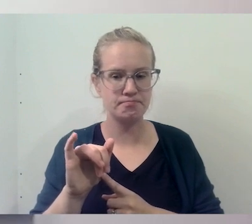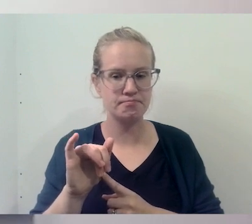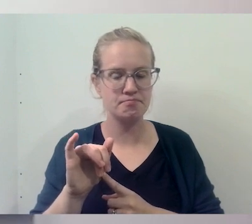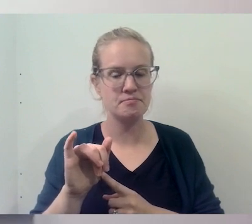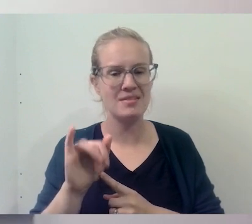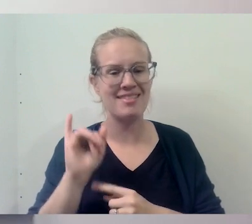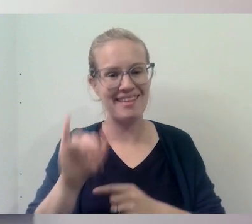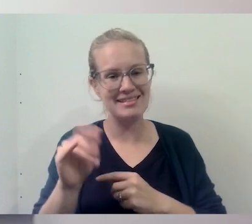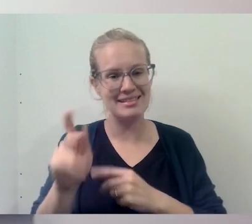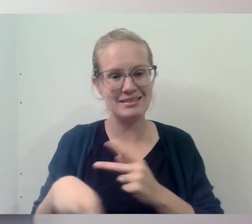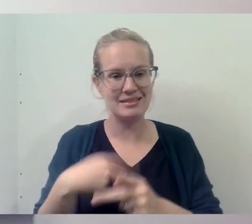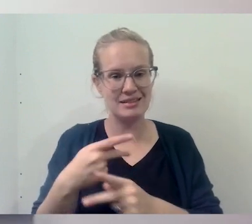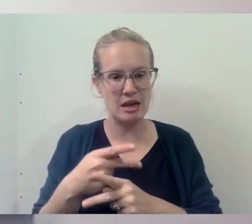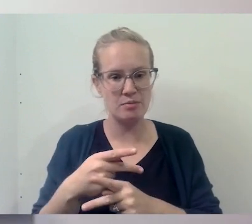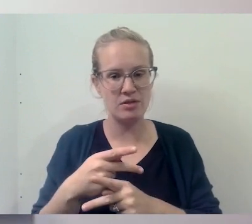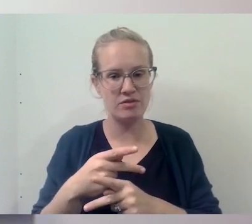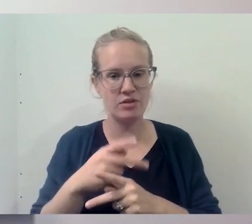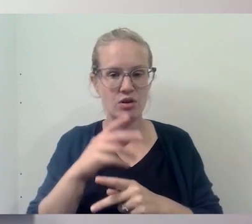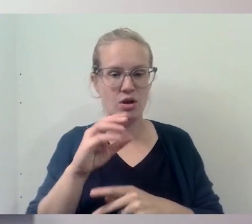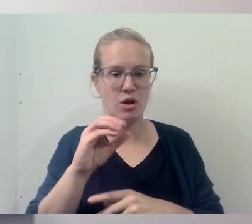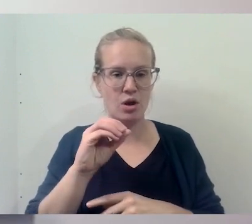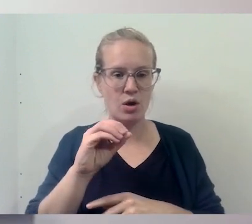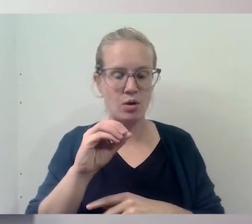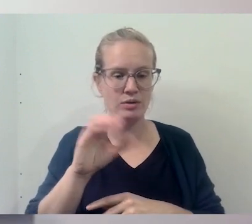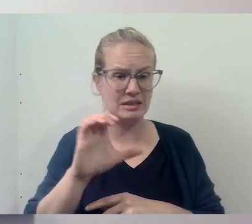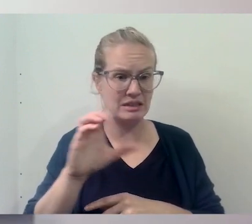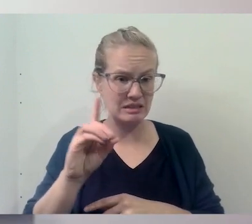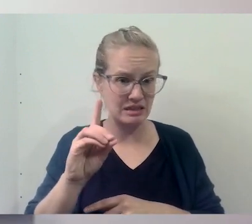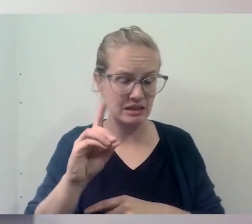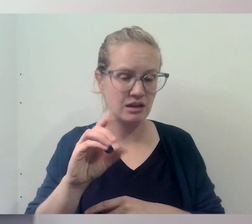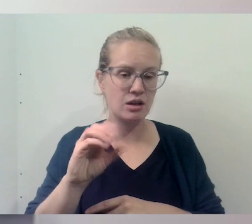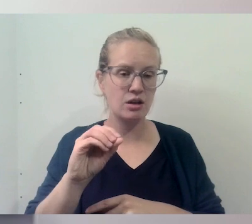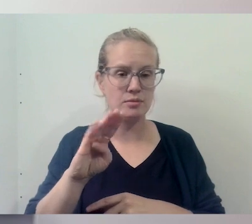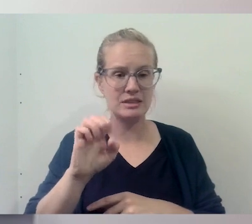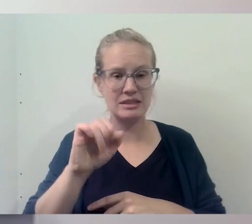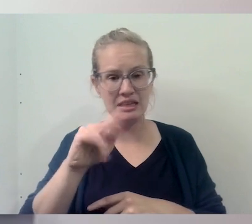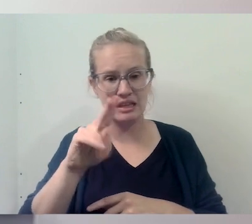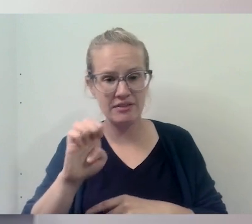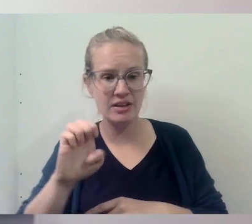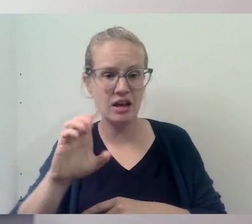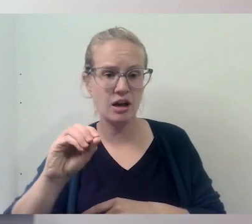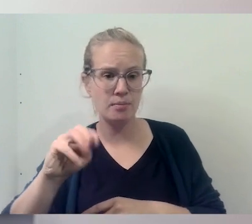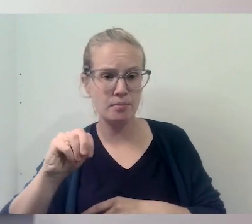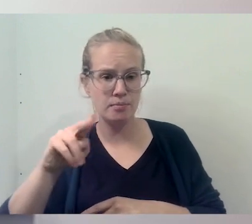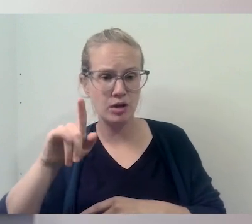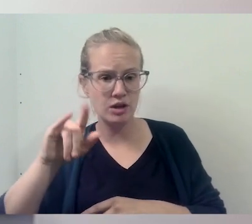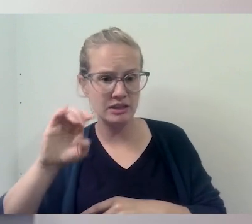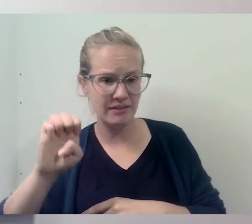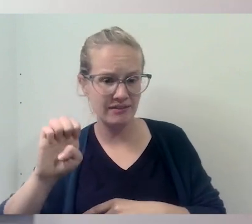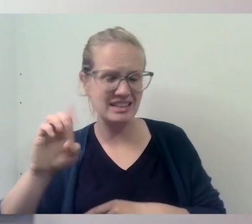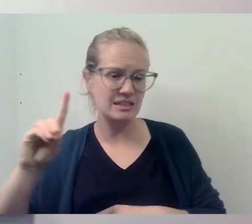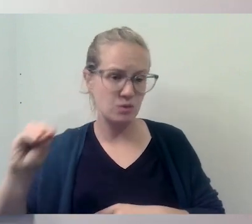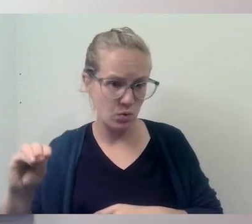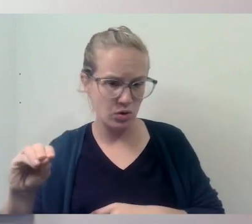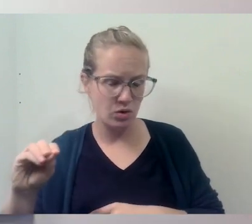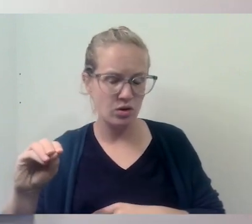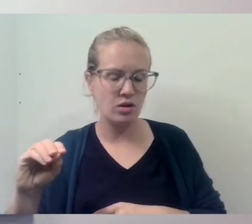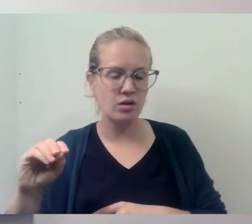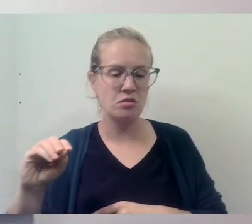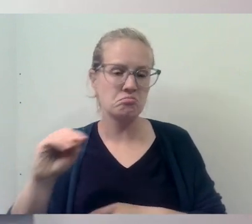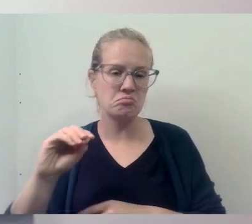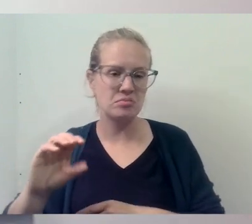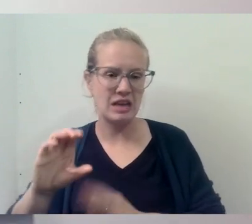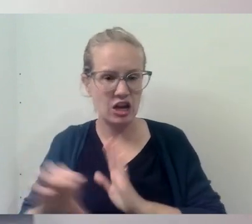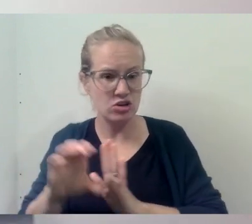form of obsessive compulsive traits or obsessive compulsive disorder. And there, um,